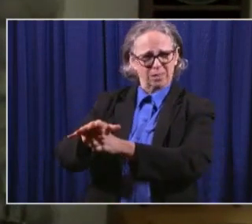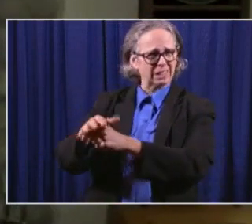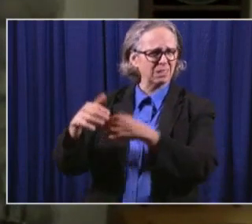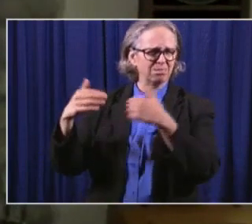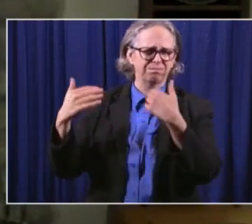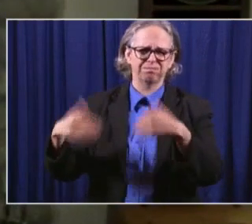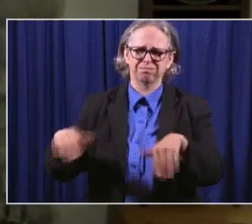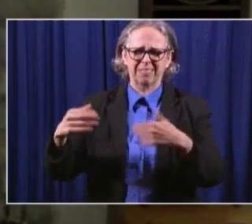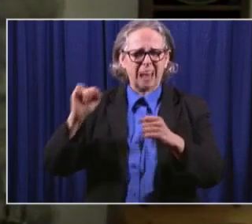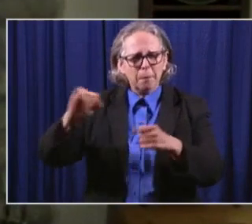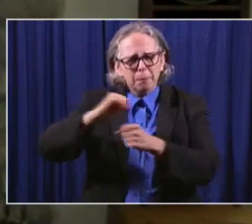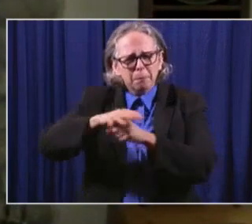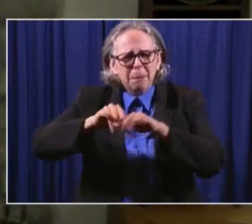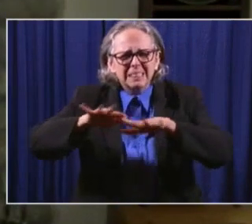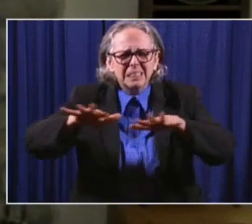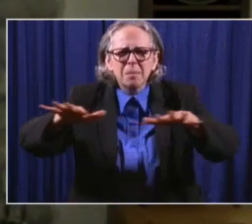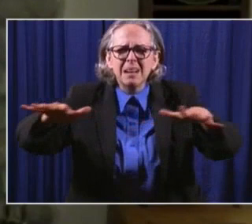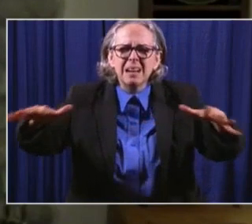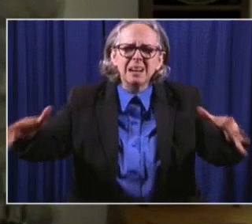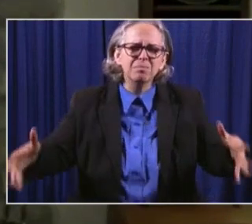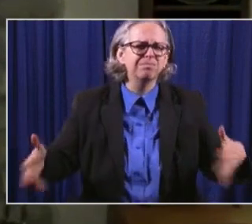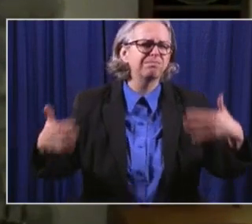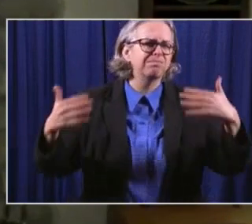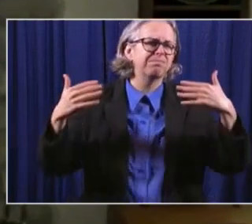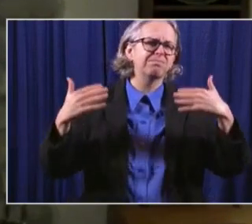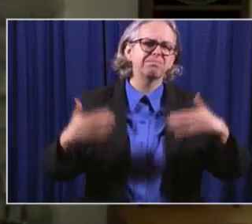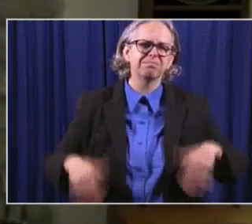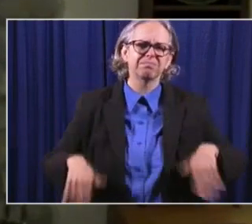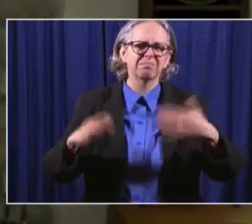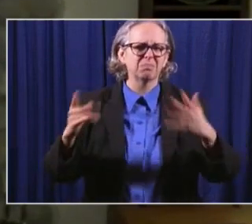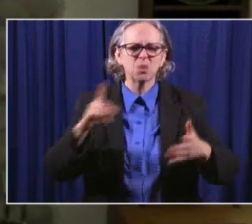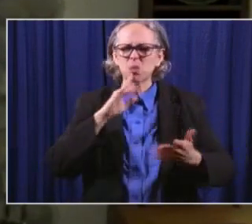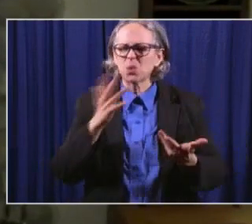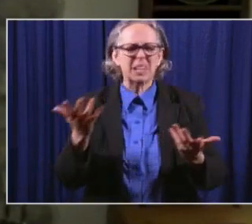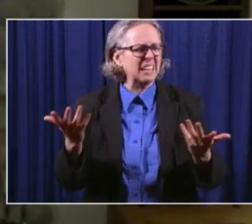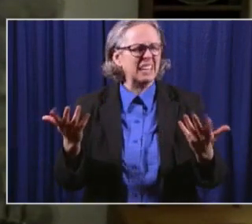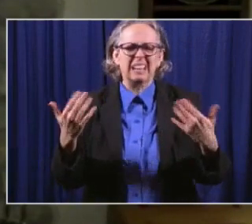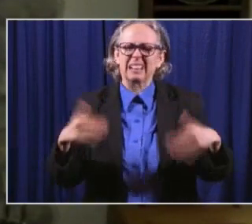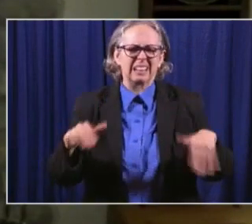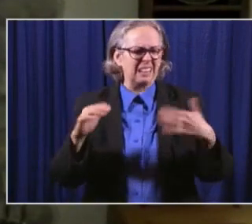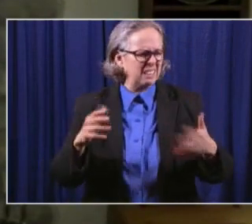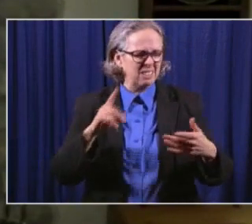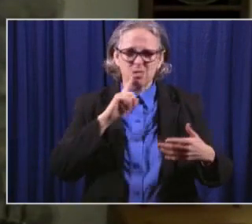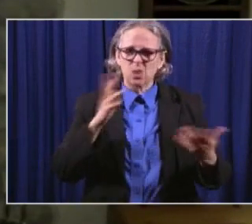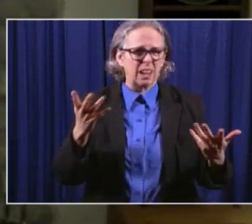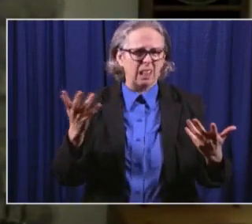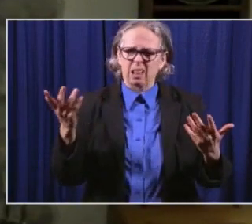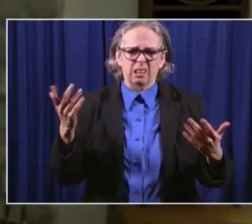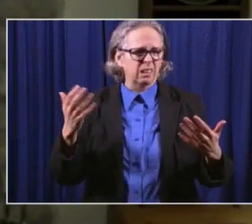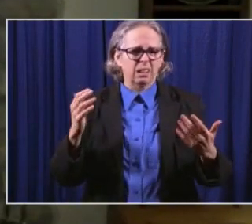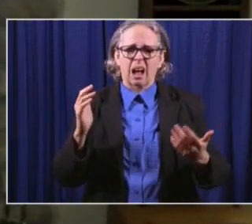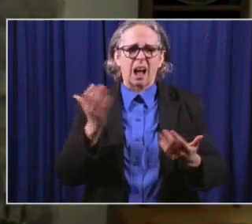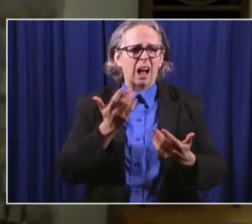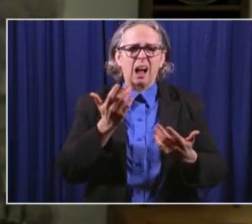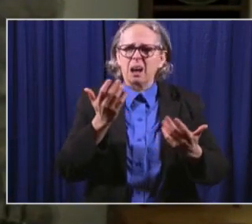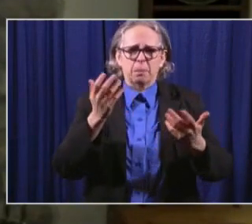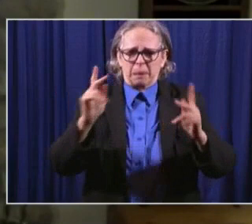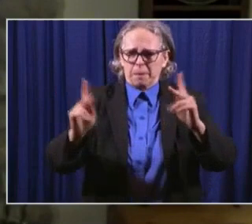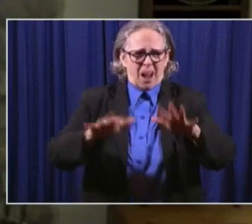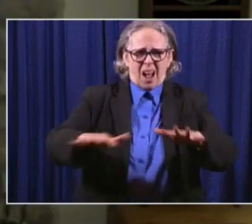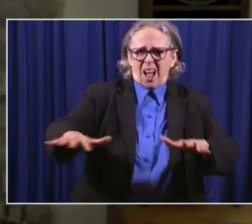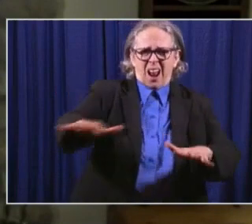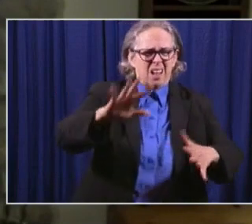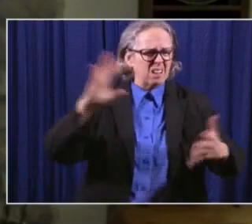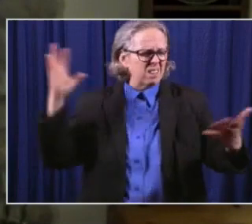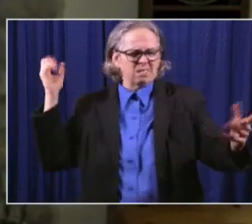hurting our citizens and certainly hurting our businesses, particularly our small businesses. Our administration